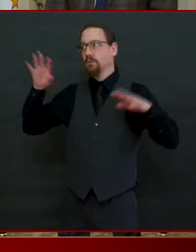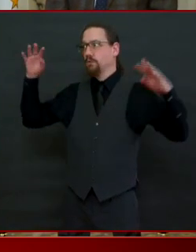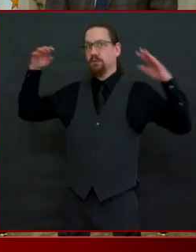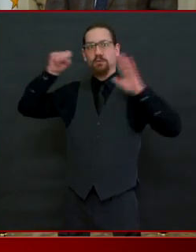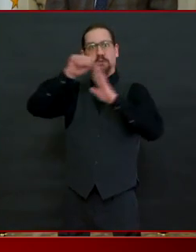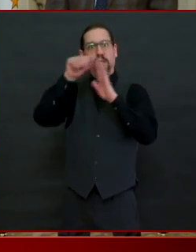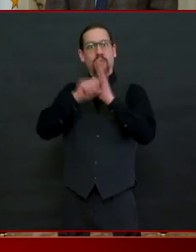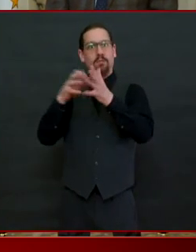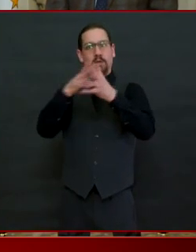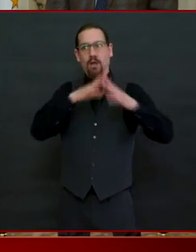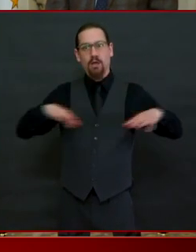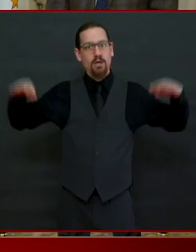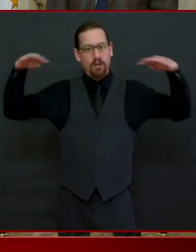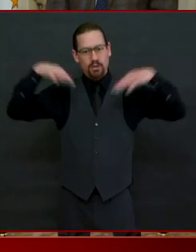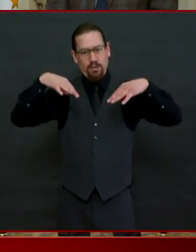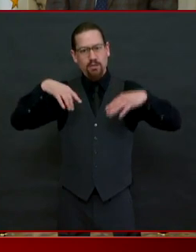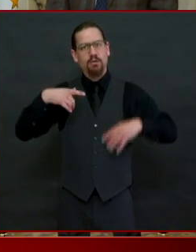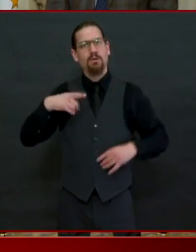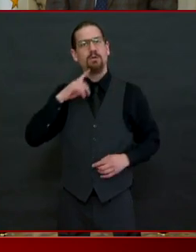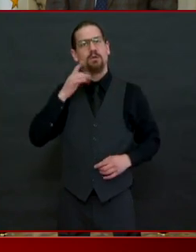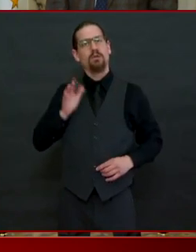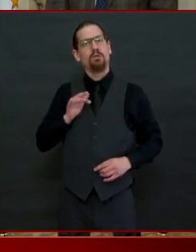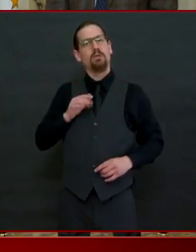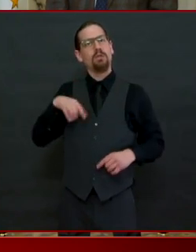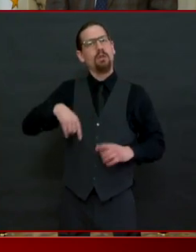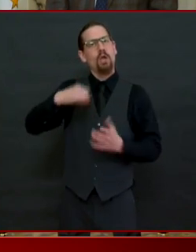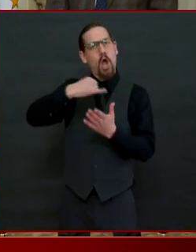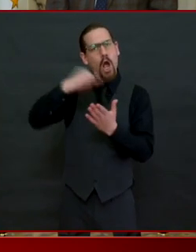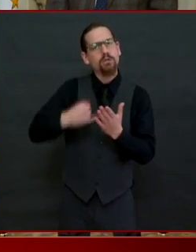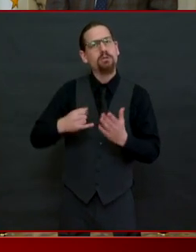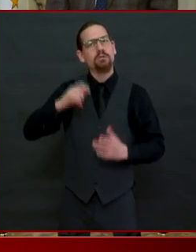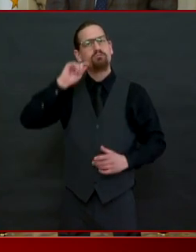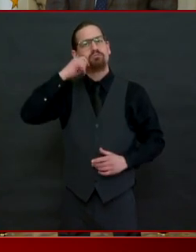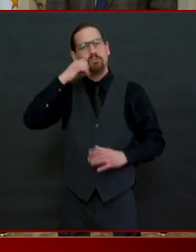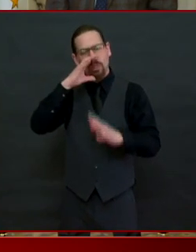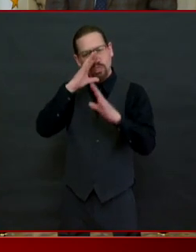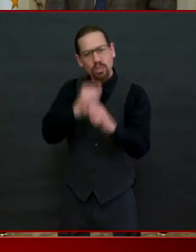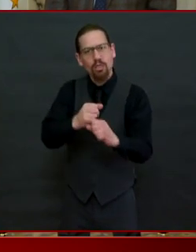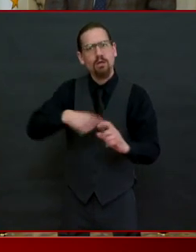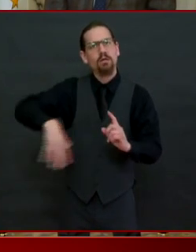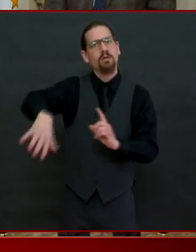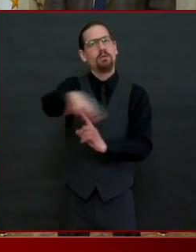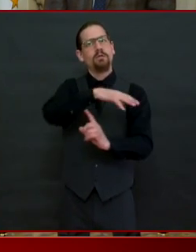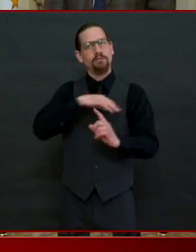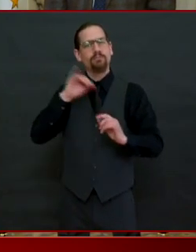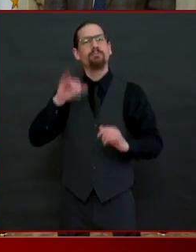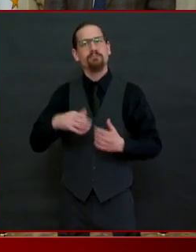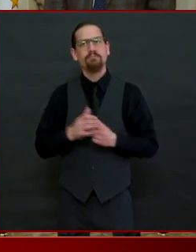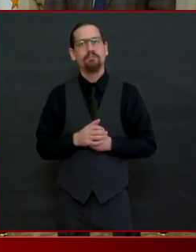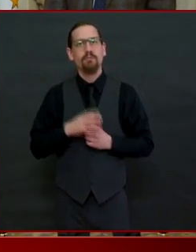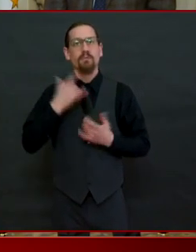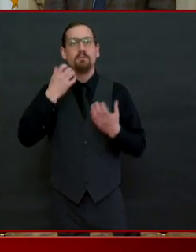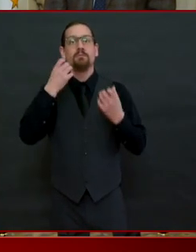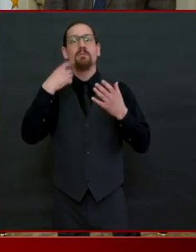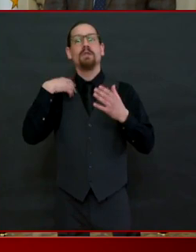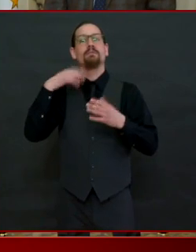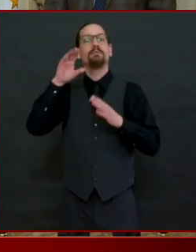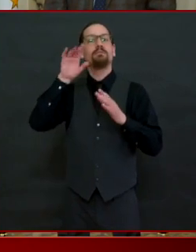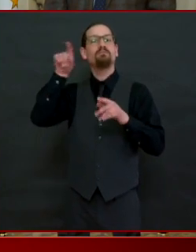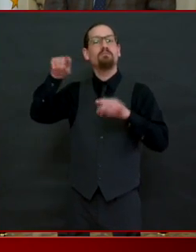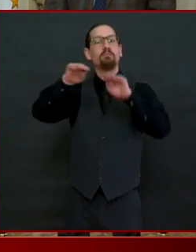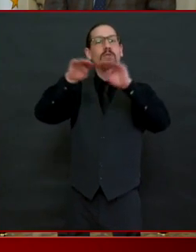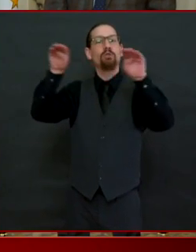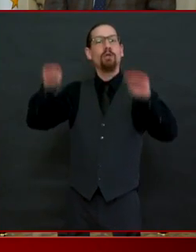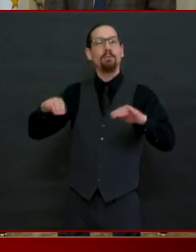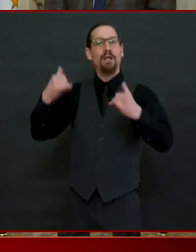but the reality is right now our galleries and studios and stages are dark so